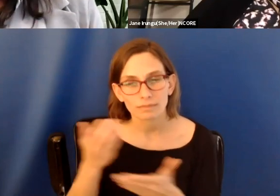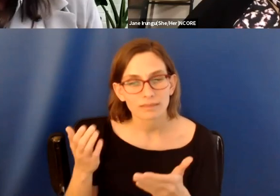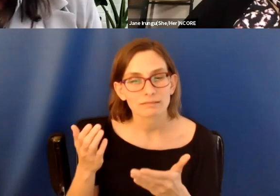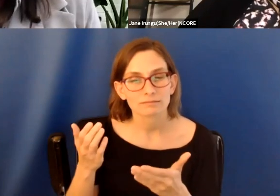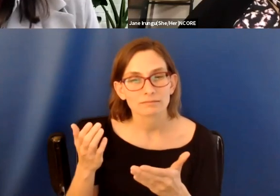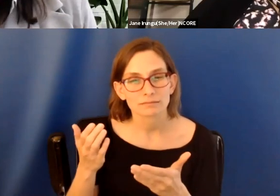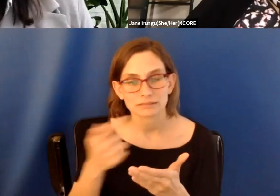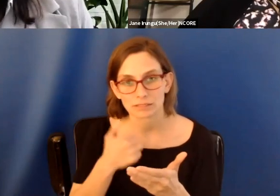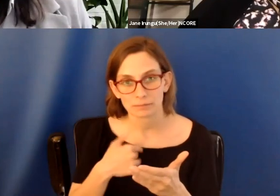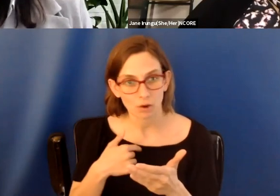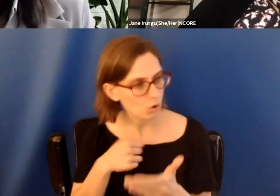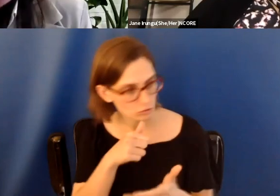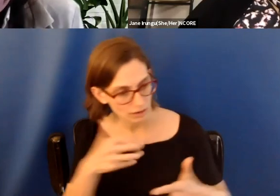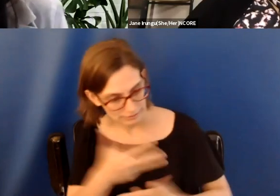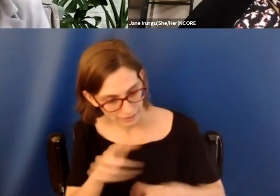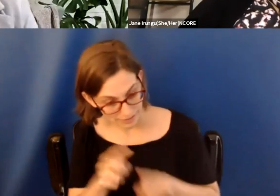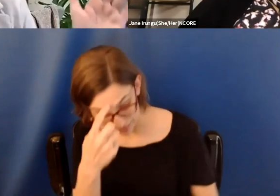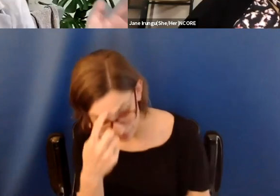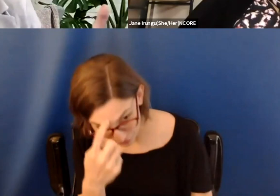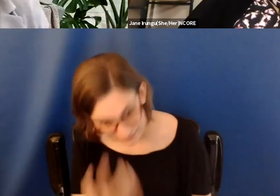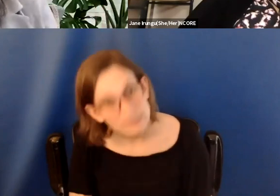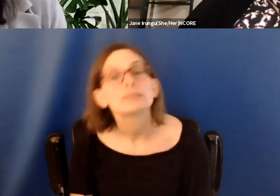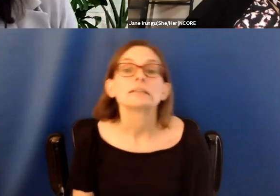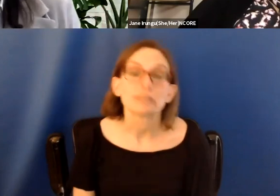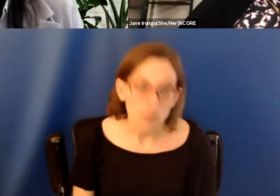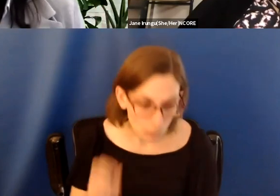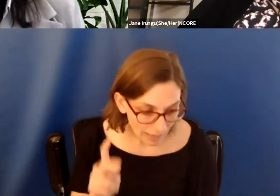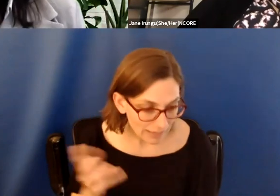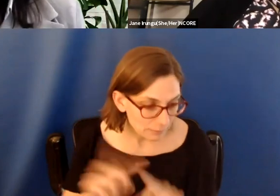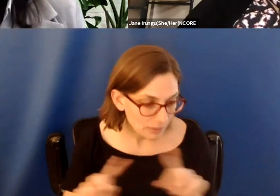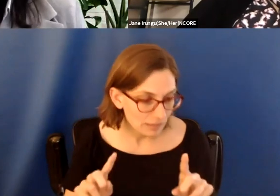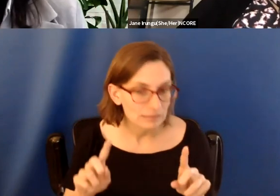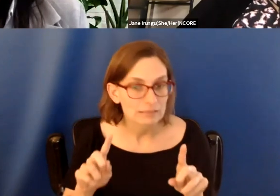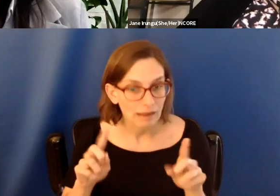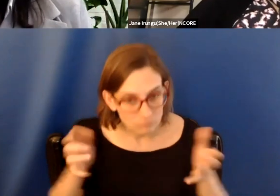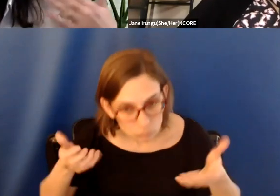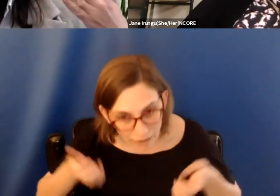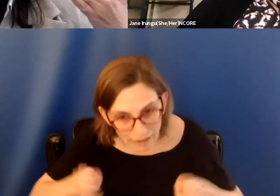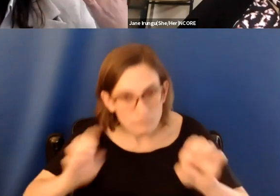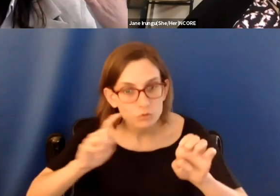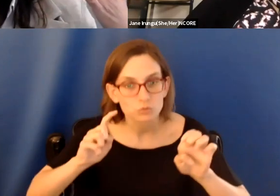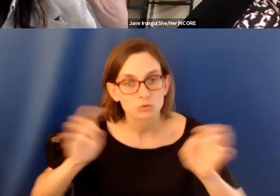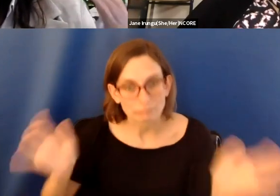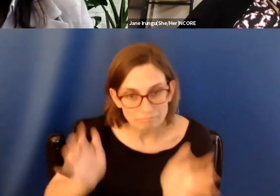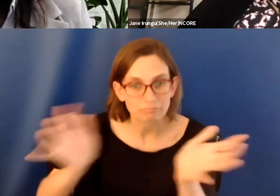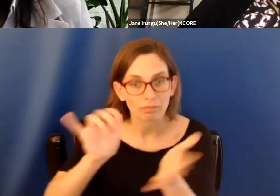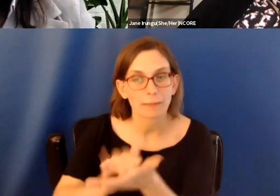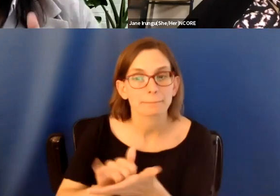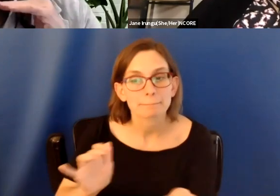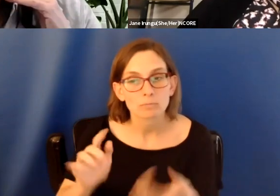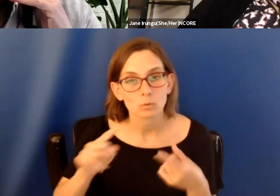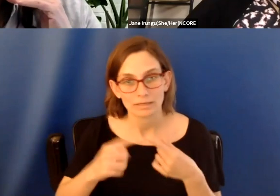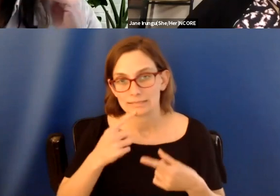wow, you're not as scary as I thought you were like, okay, but I, I put effort into that. Right. So, and when I say